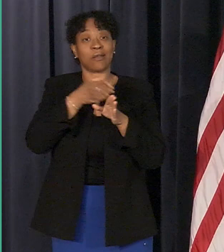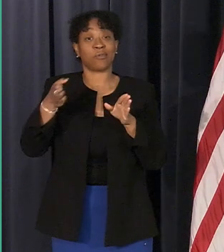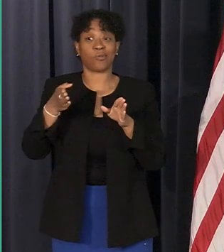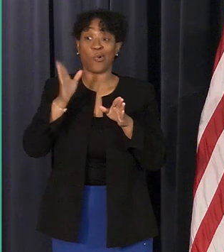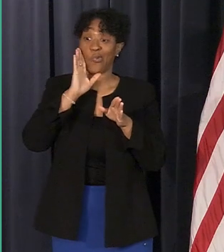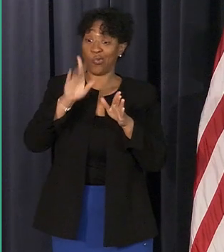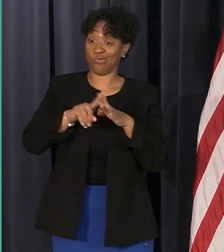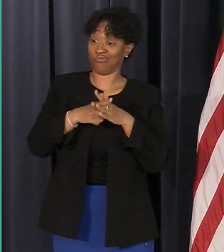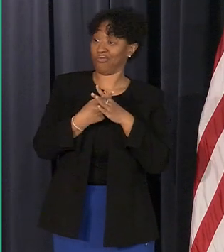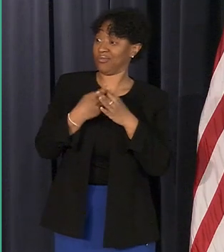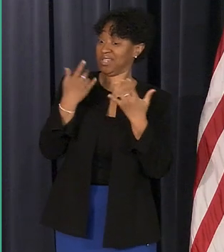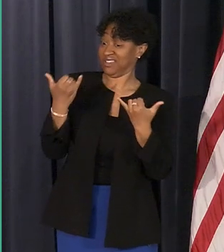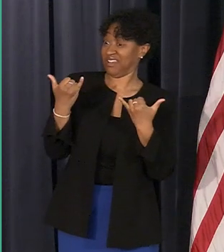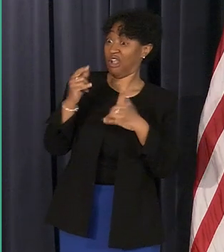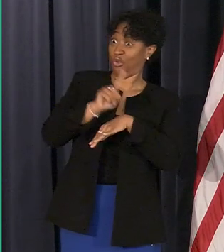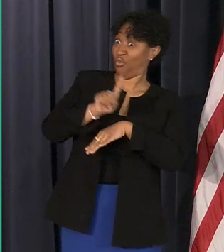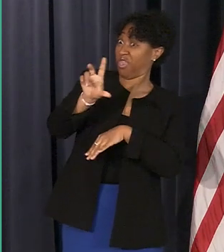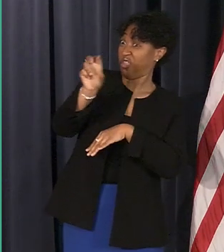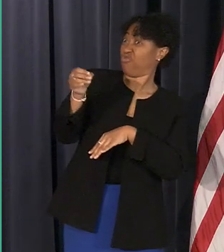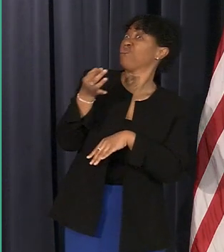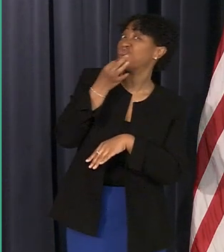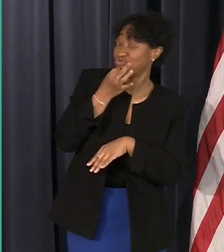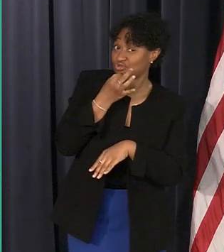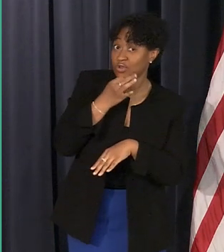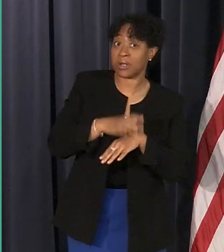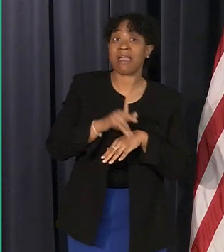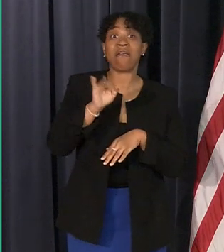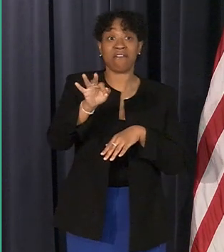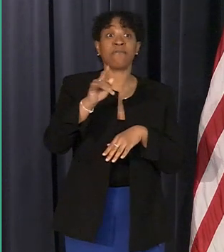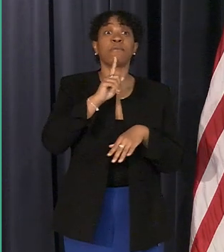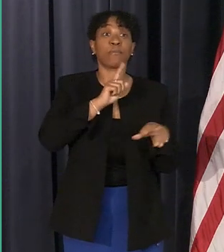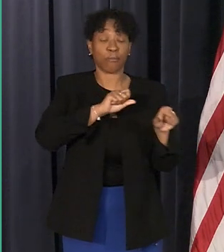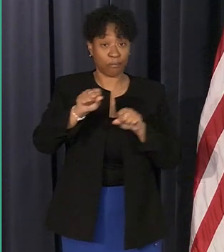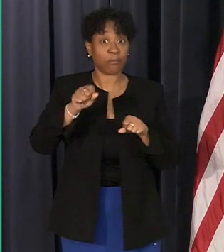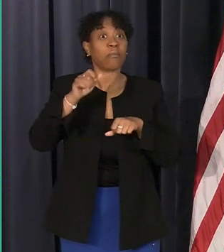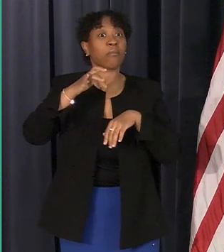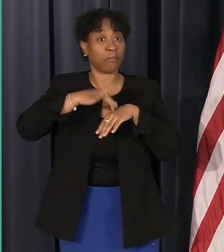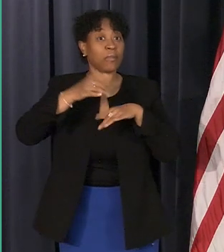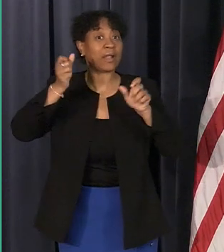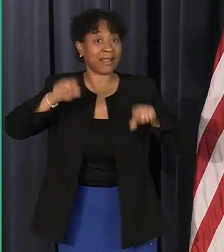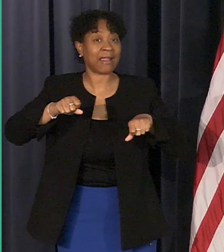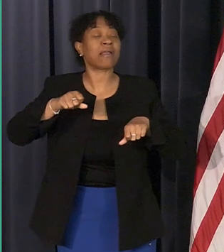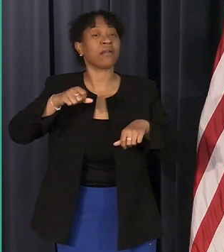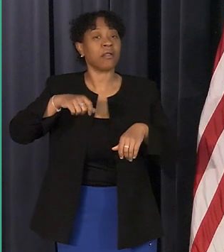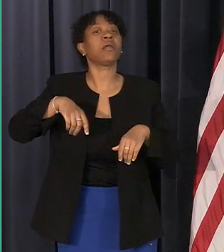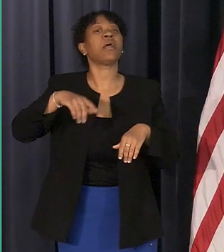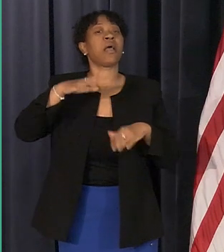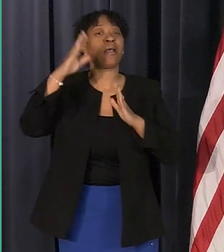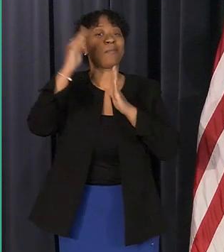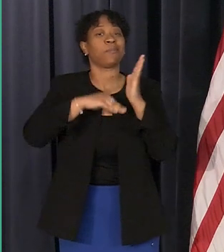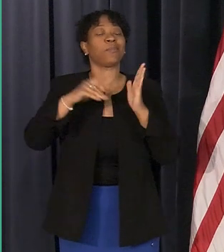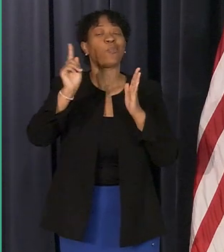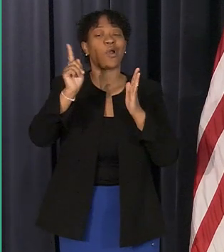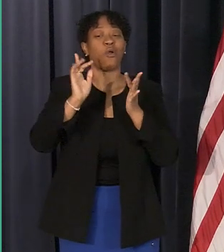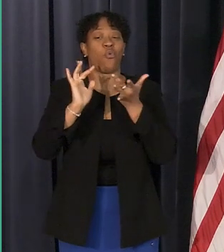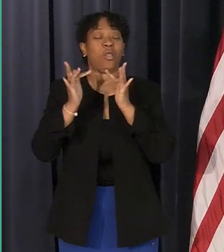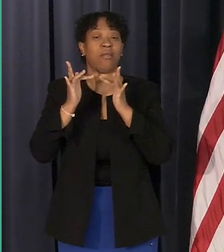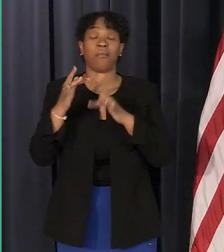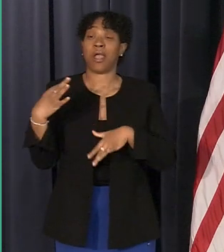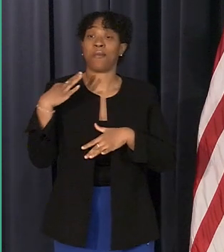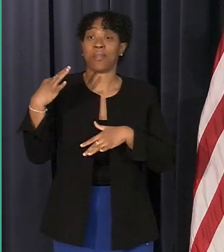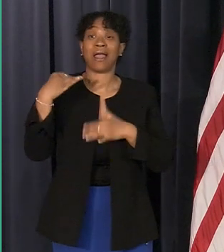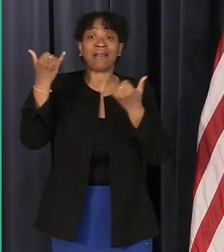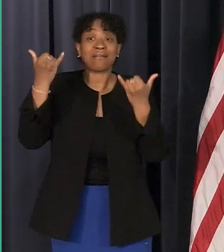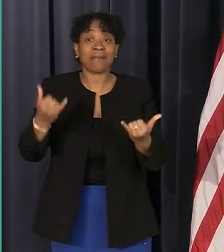30 today if eligible application will be online and please apply now